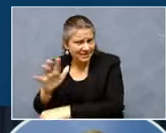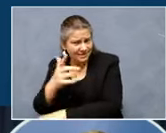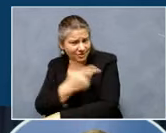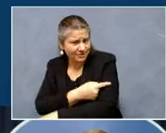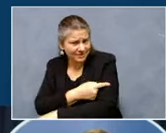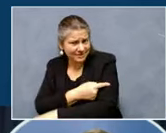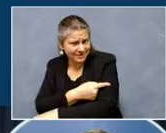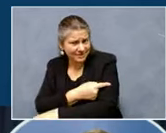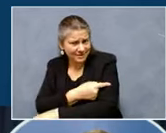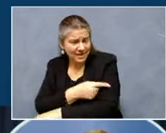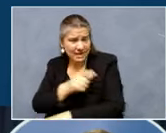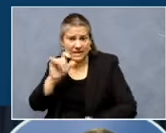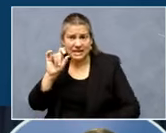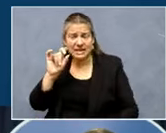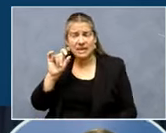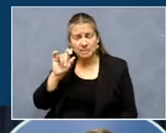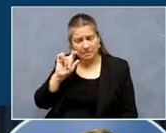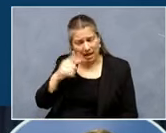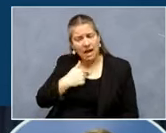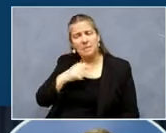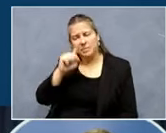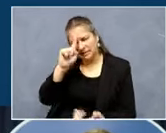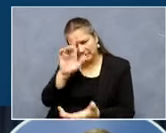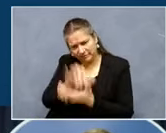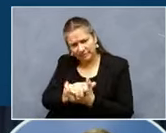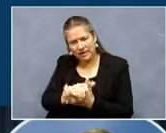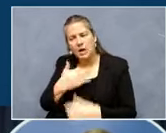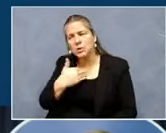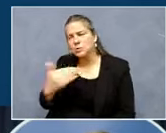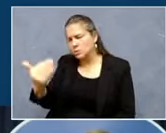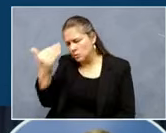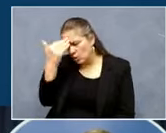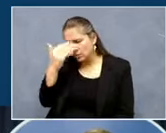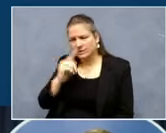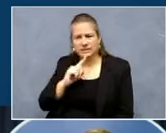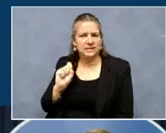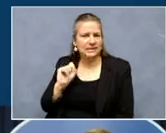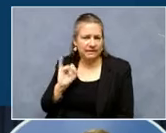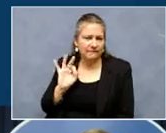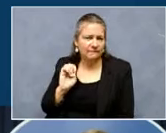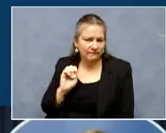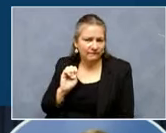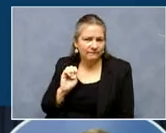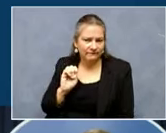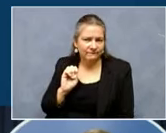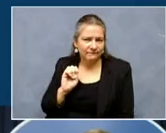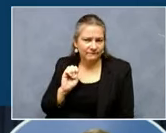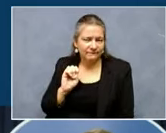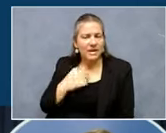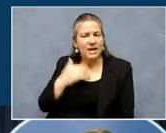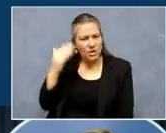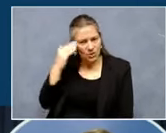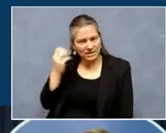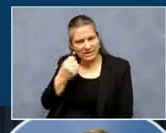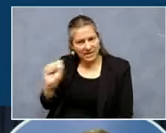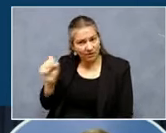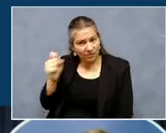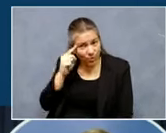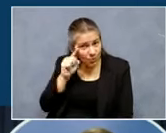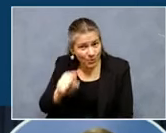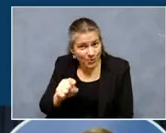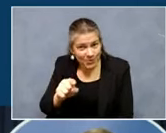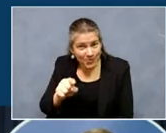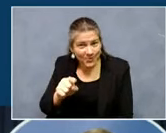If I didn't believe, didn't know that they are safe and they are effective. They are safe for you. They're safe for